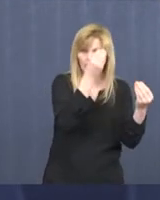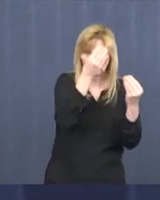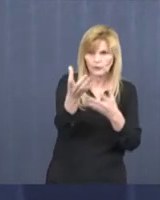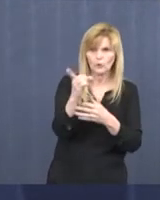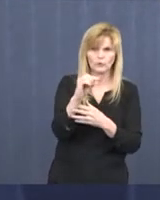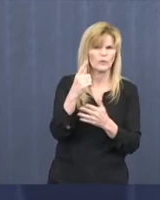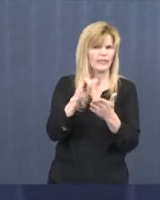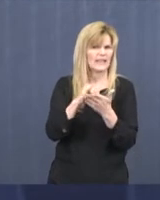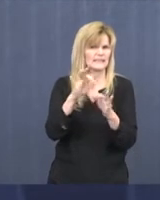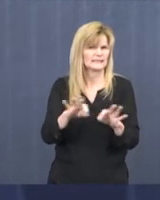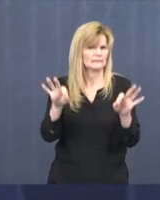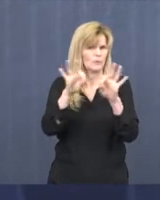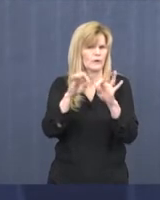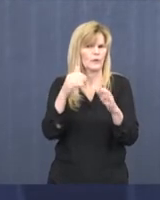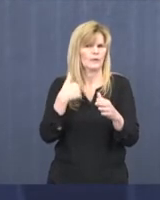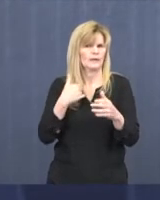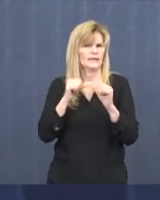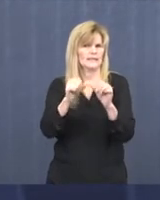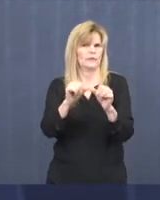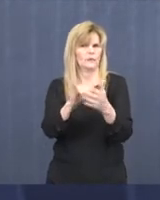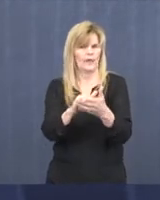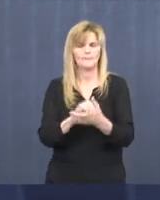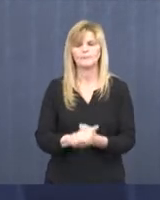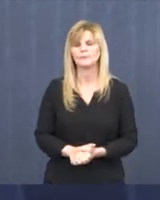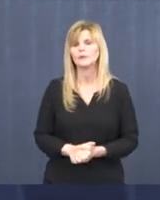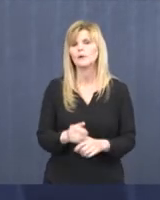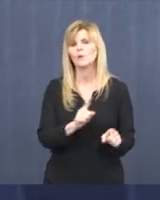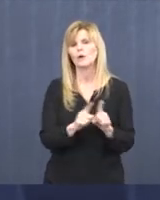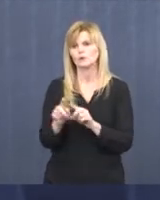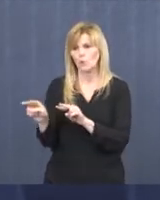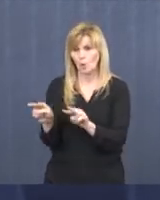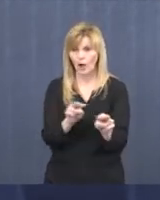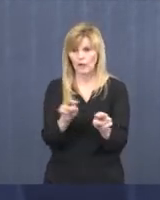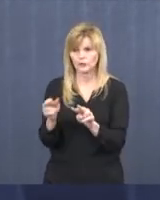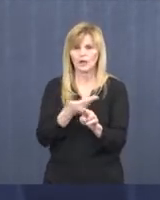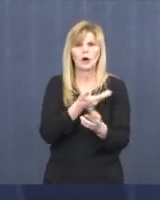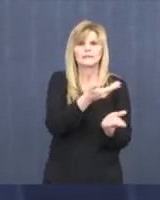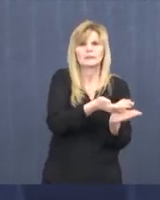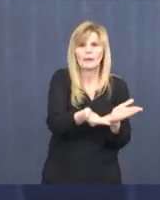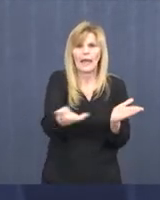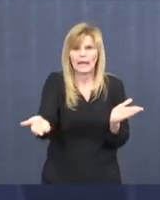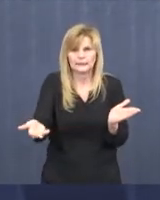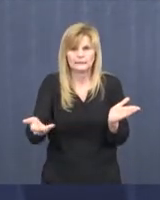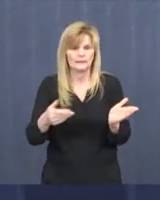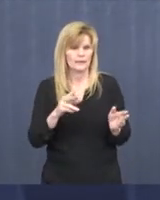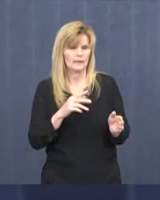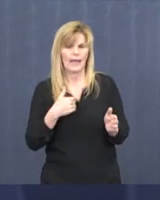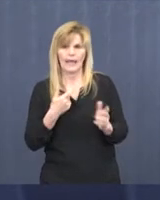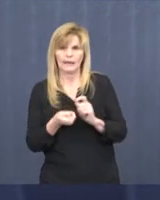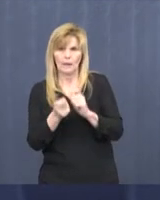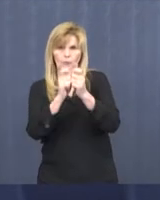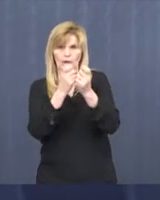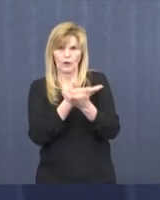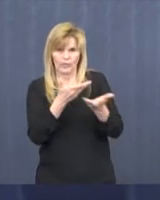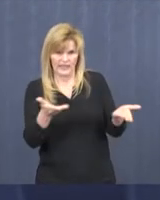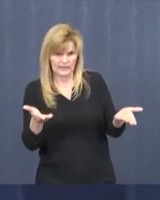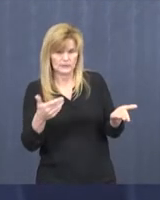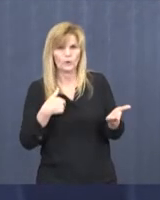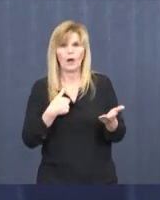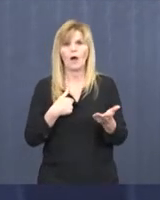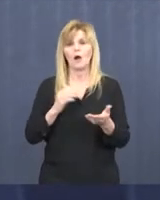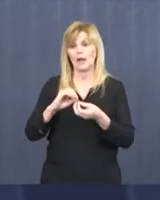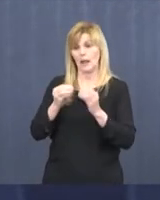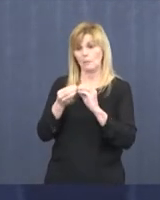necessary. We closely monitor our supplies, our people resources, and we've been upgrading our facilities. We've increased our